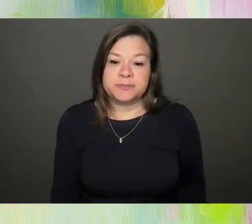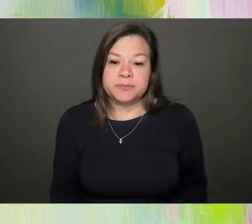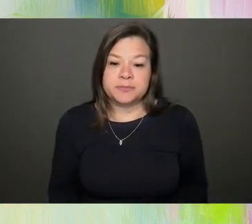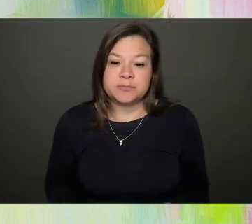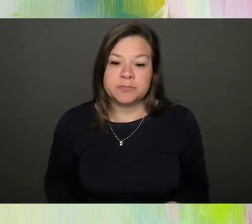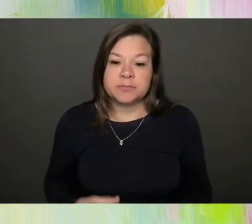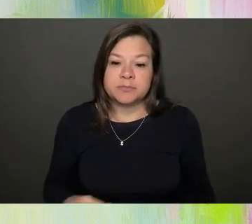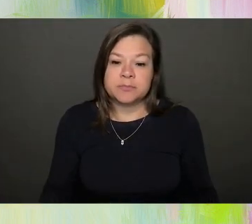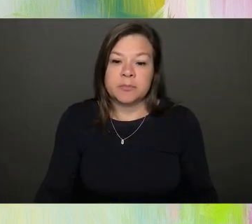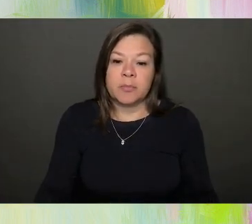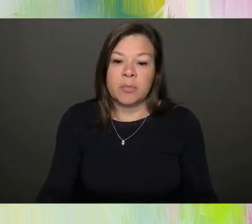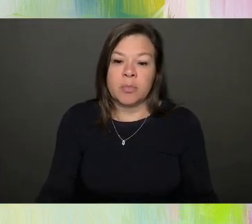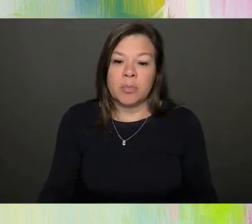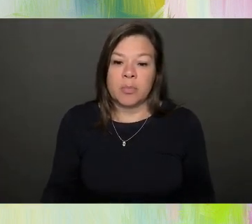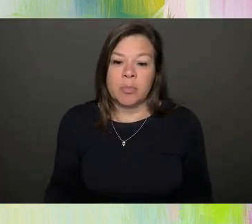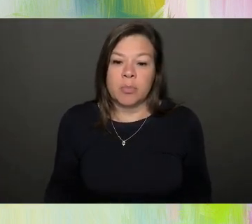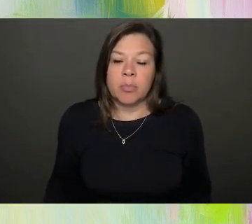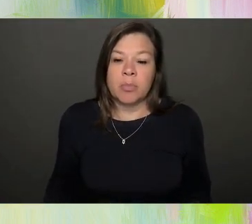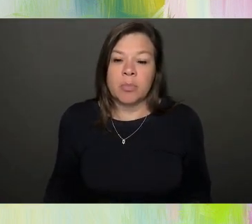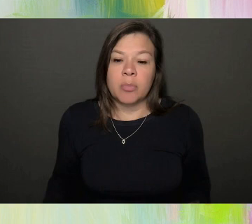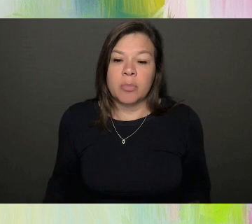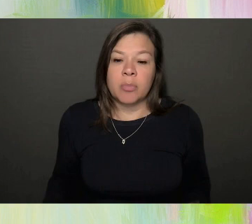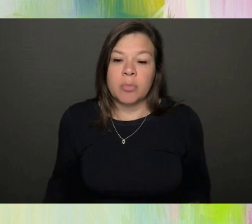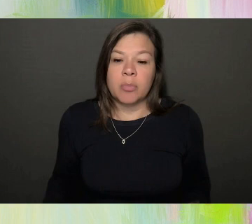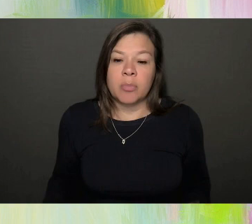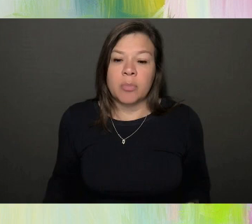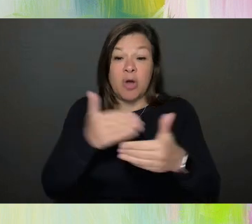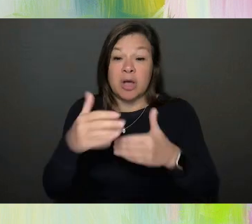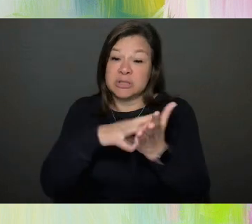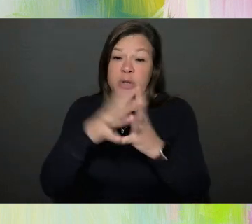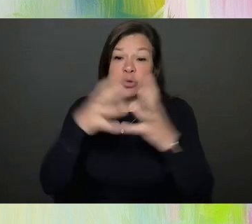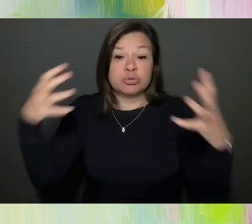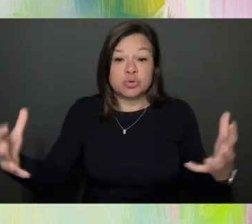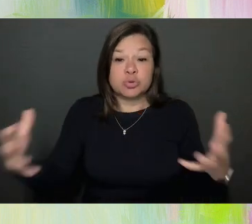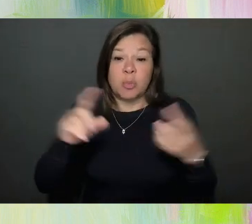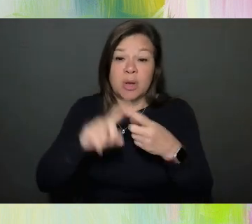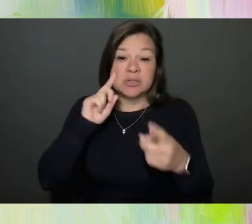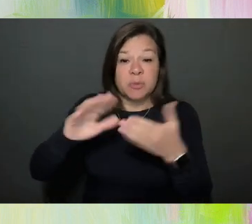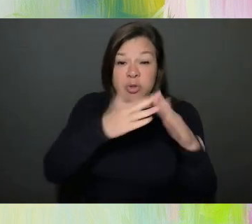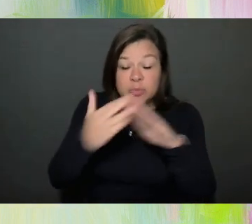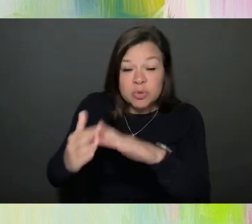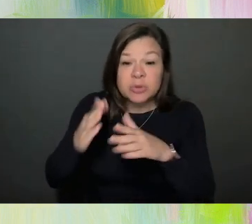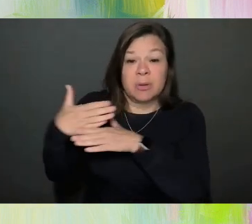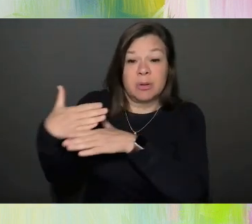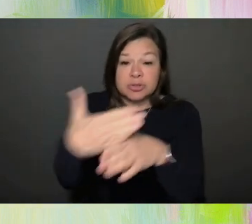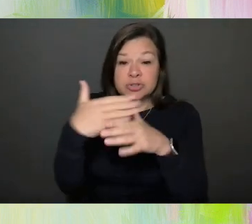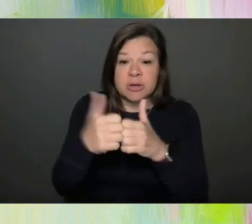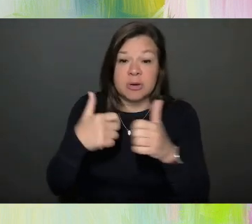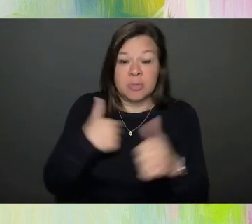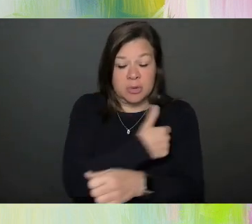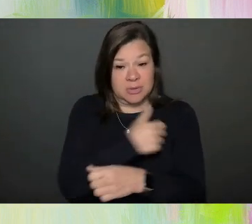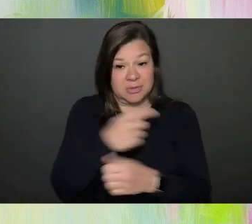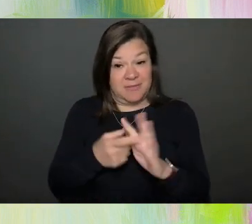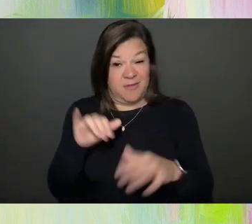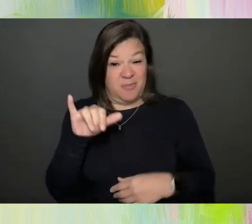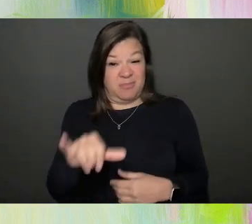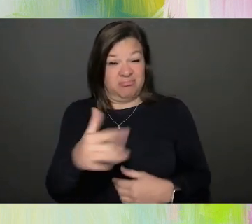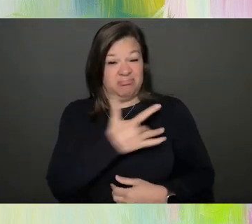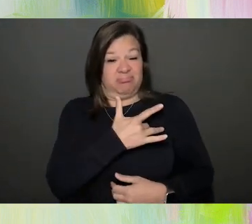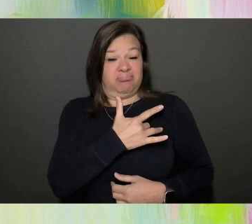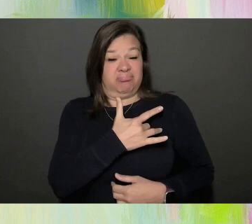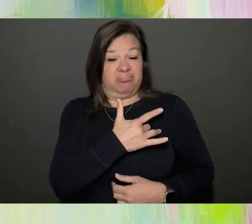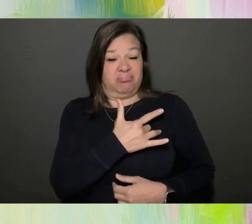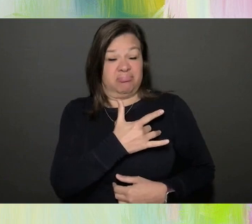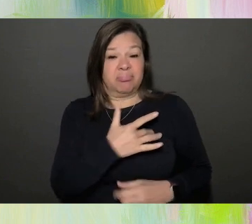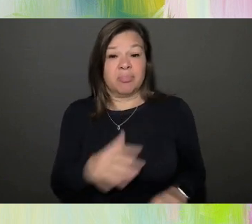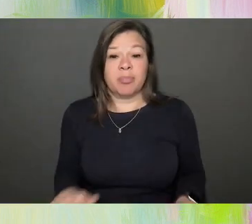so much from the community and from what they're sharing with us. That is like really from the heart. And then when